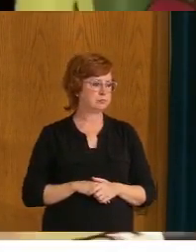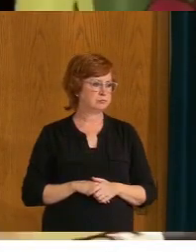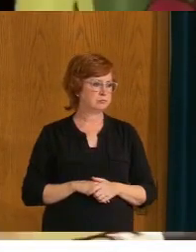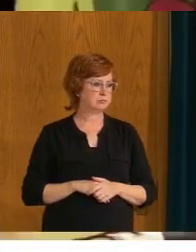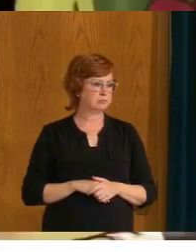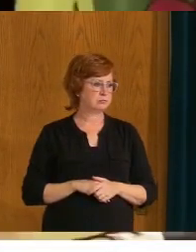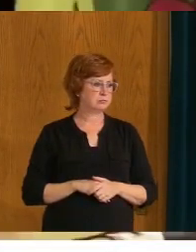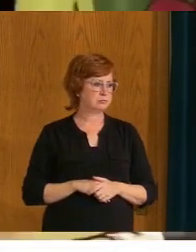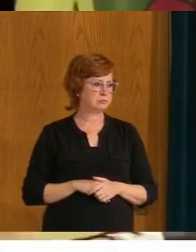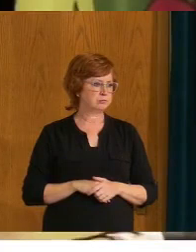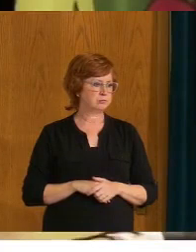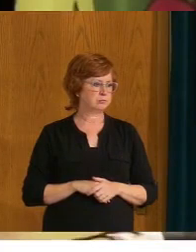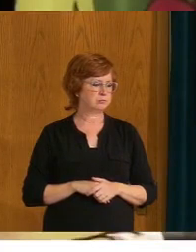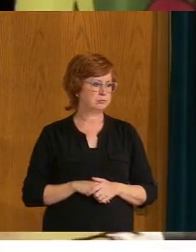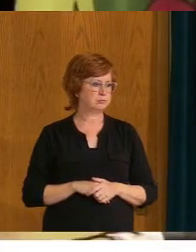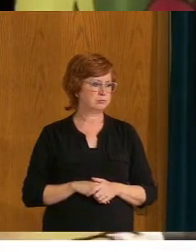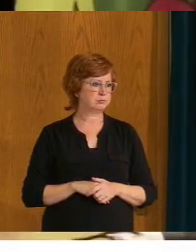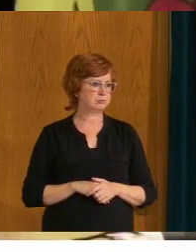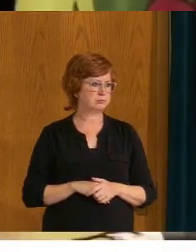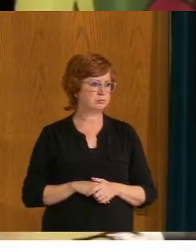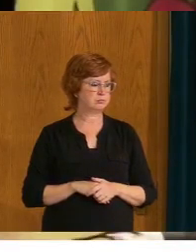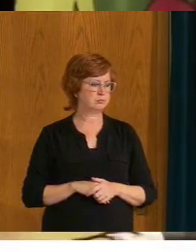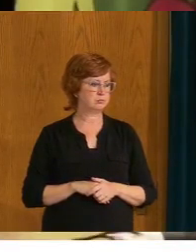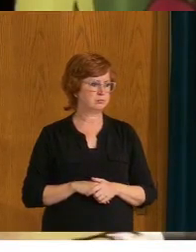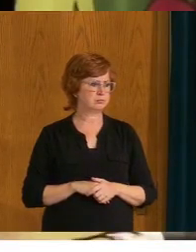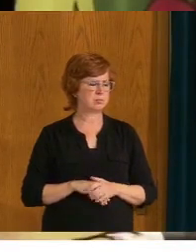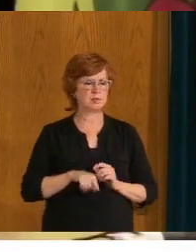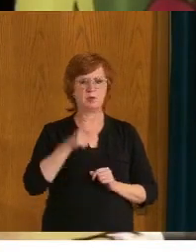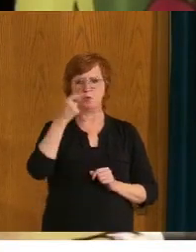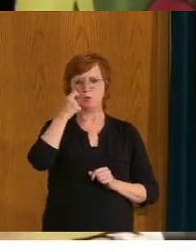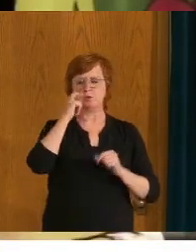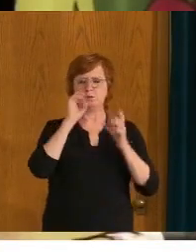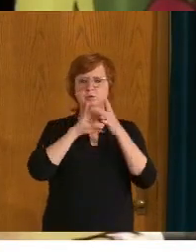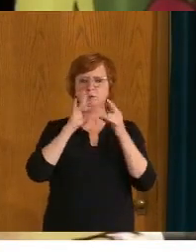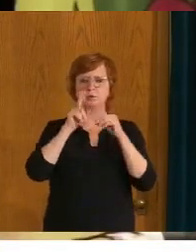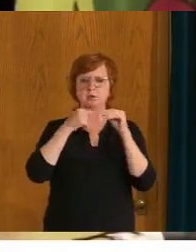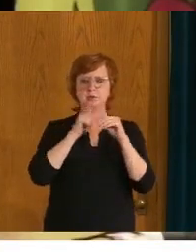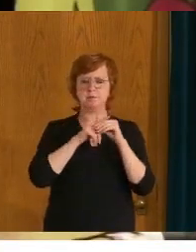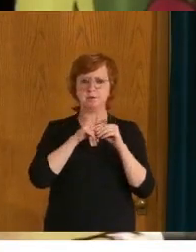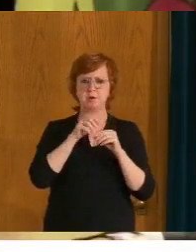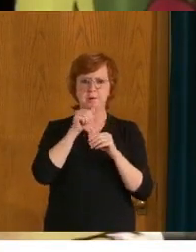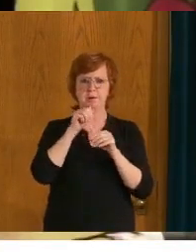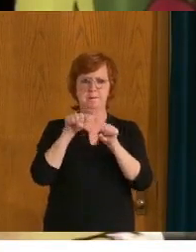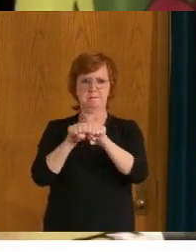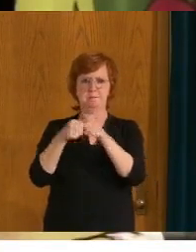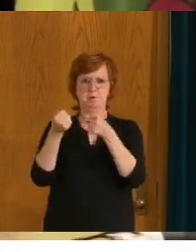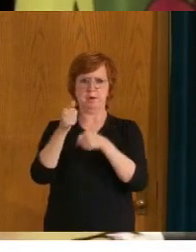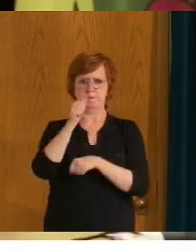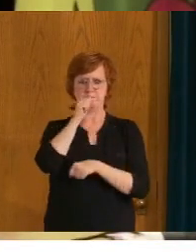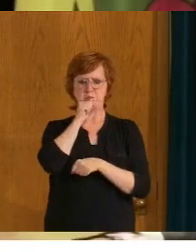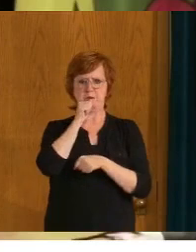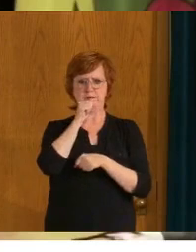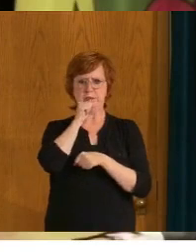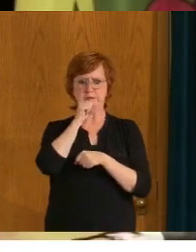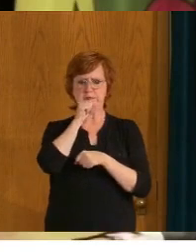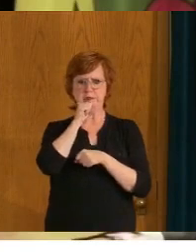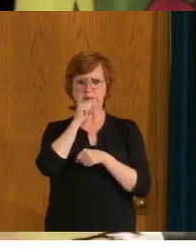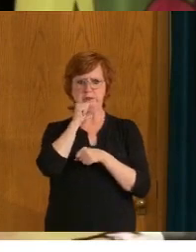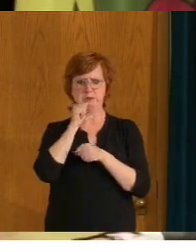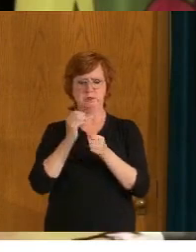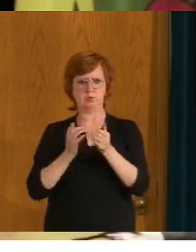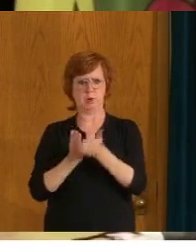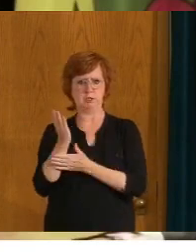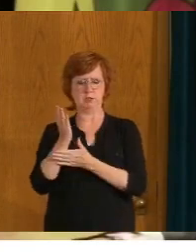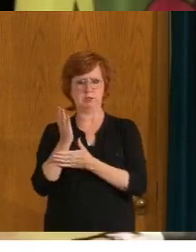So you said that there are privacy concerns with the prospect of a requiring proof of vaccination